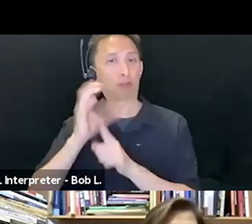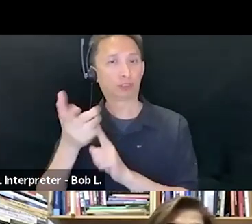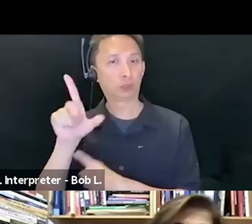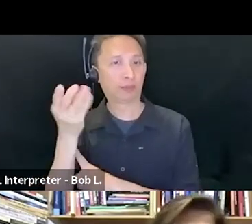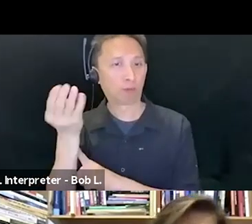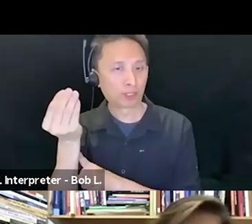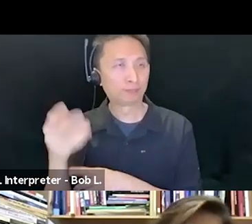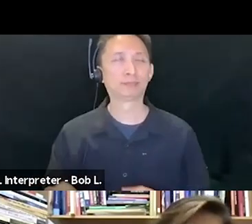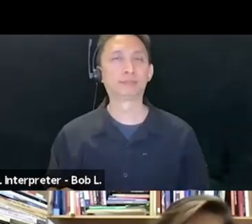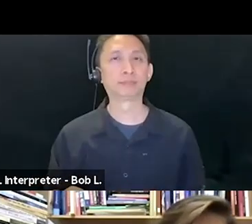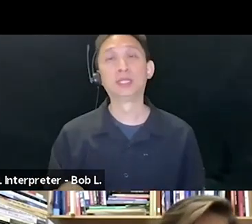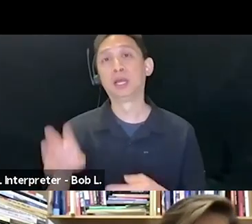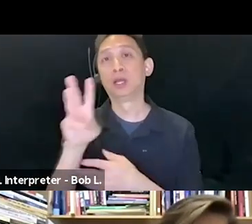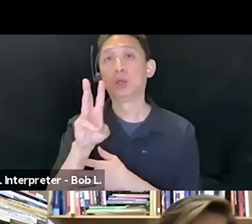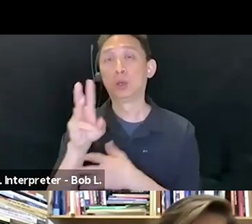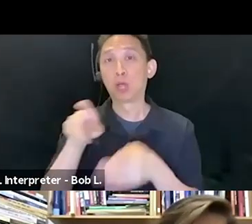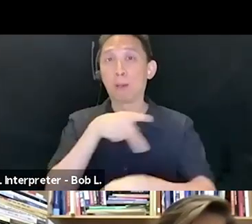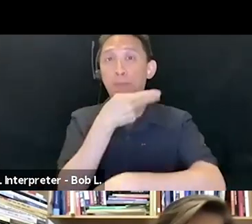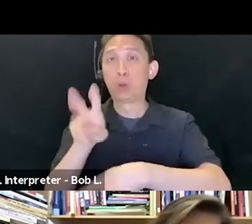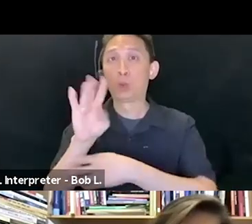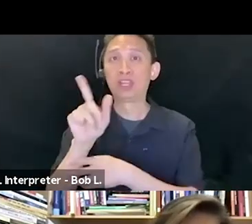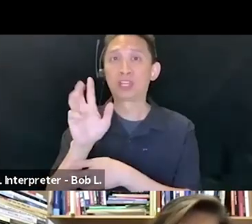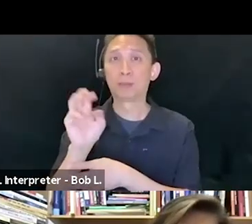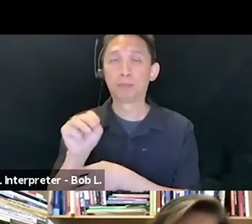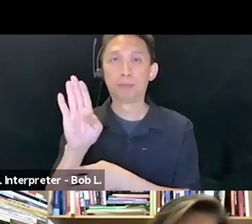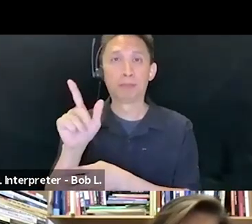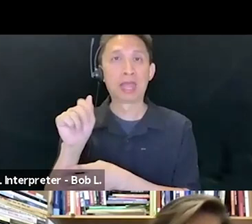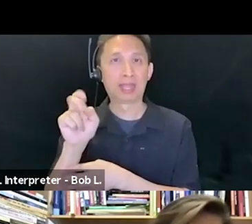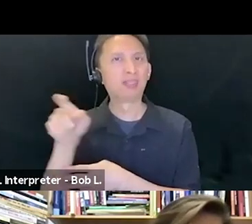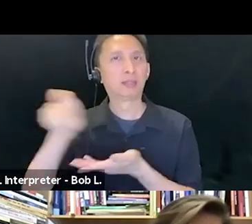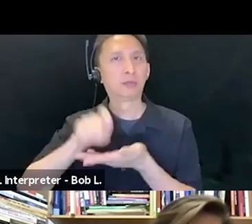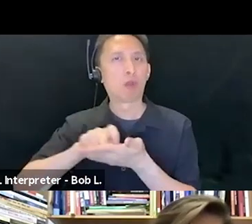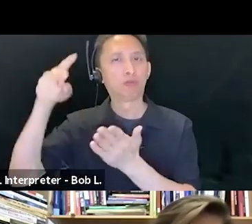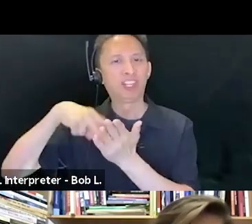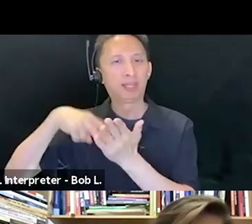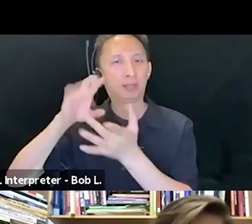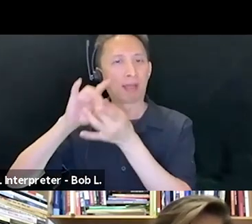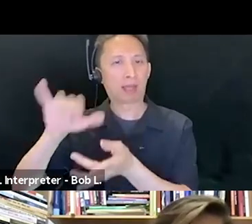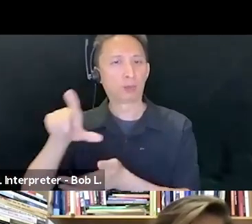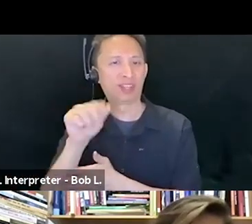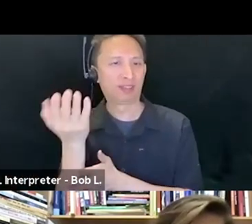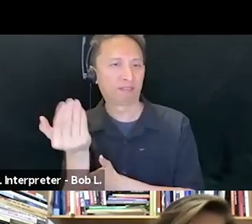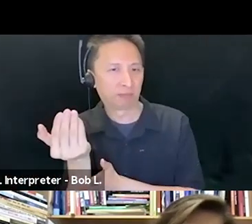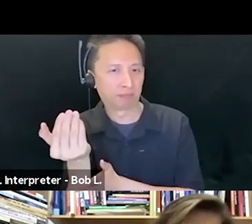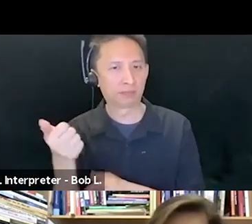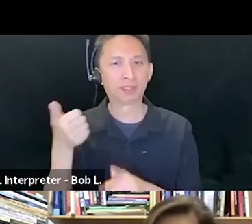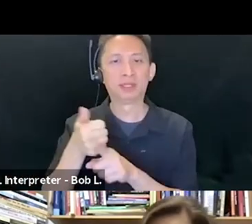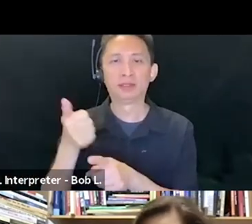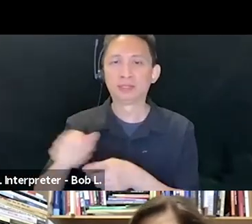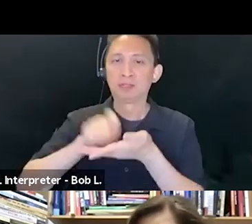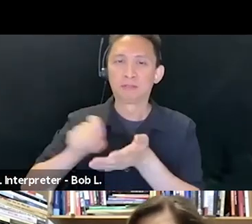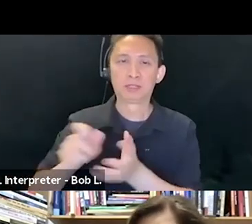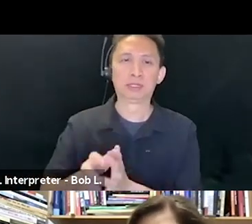have appeared in a wide number of publications. He has written extensively on the